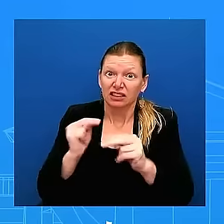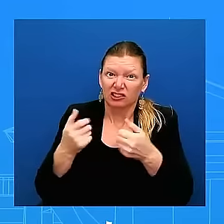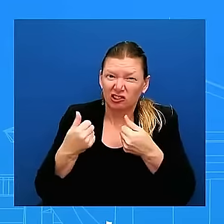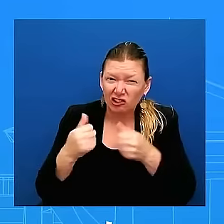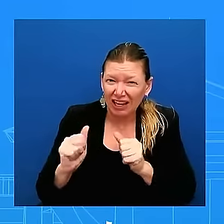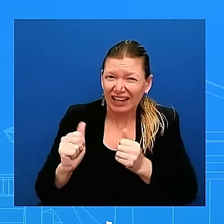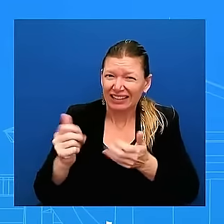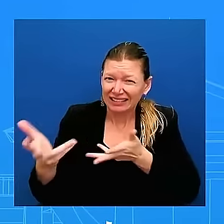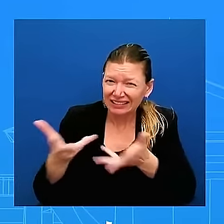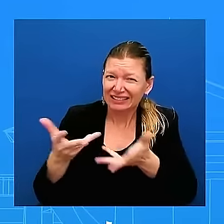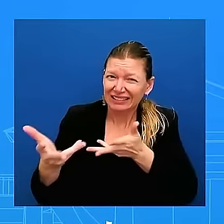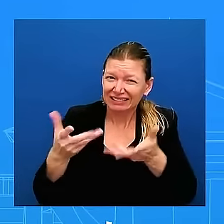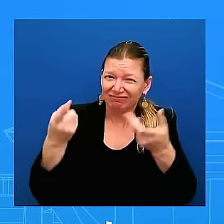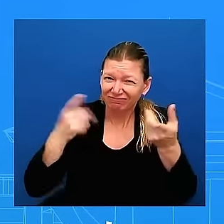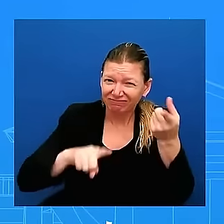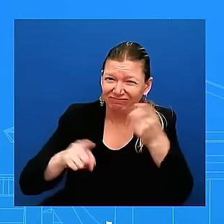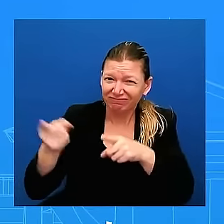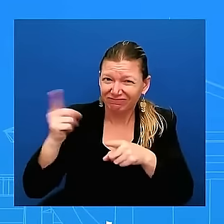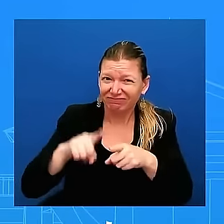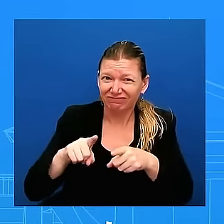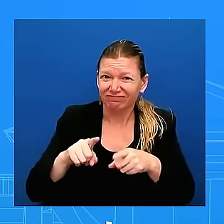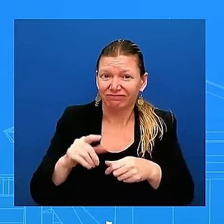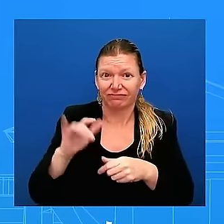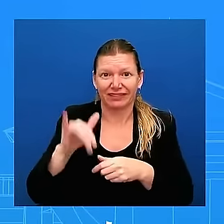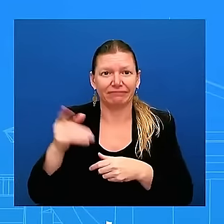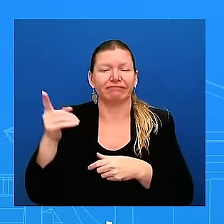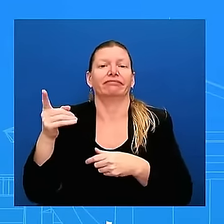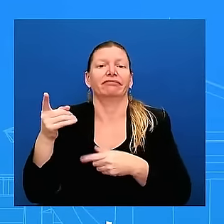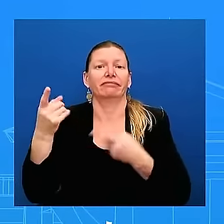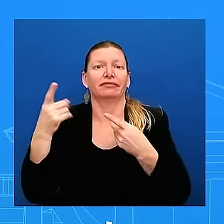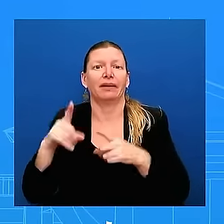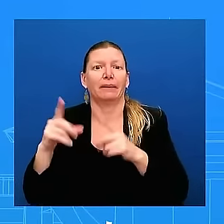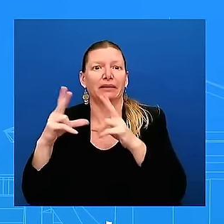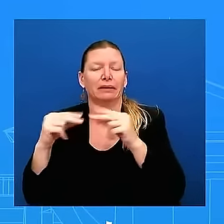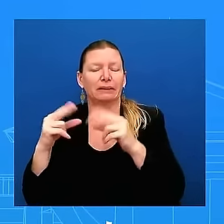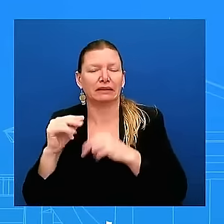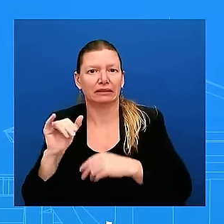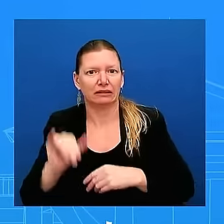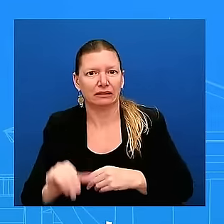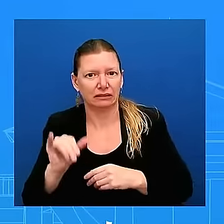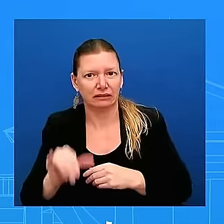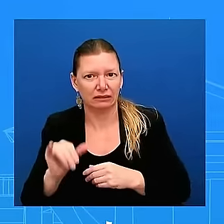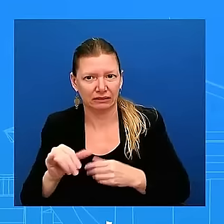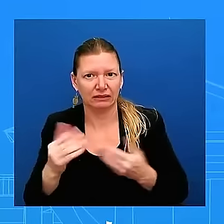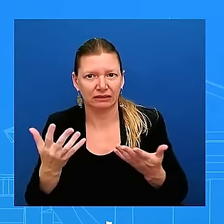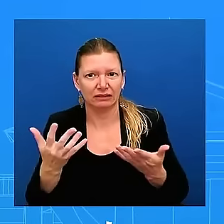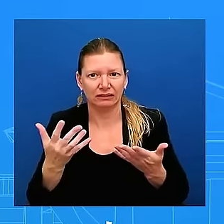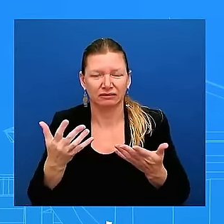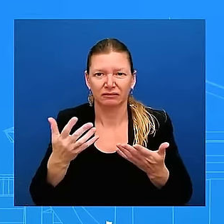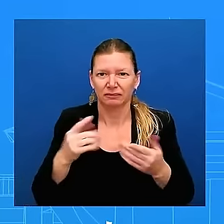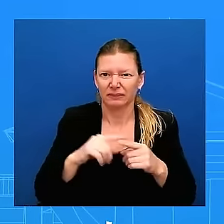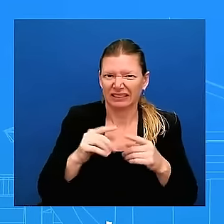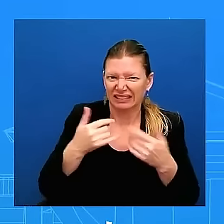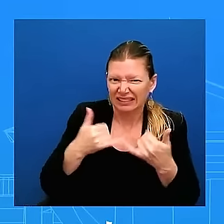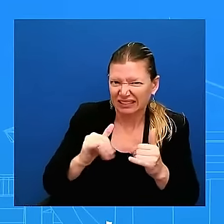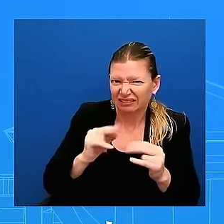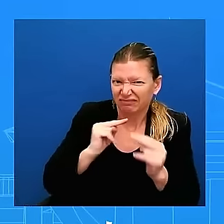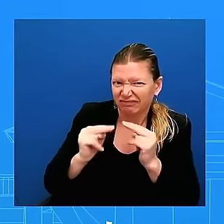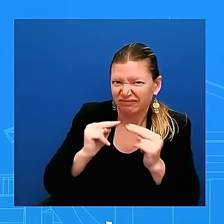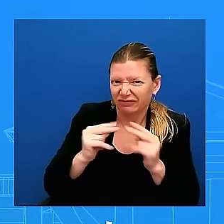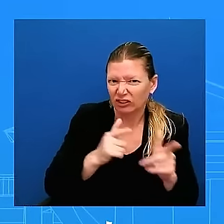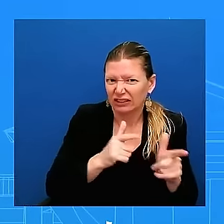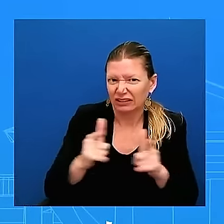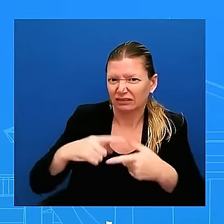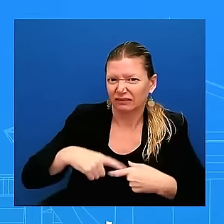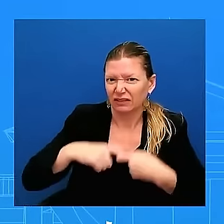efforts are critical and important uh at this time uh as it released relate to that incident I'm just I we've seen the reports I just don't